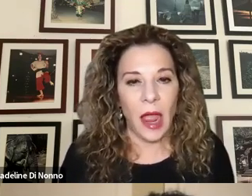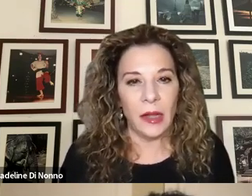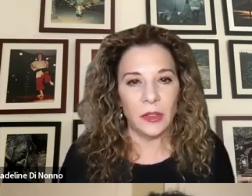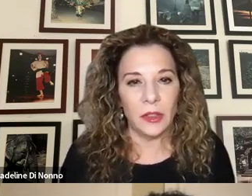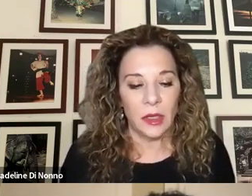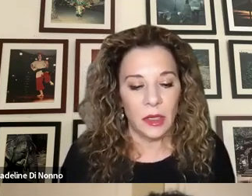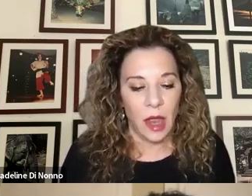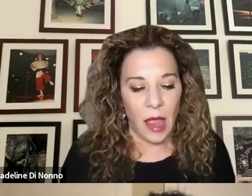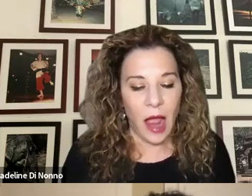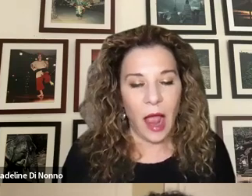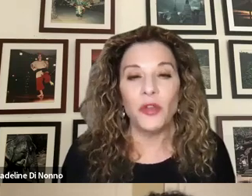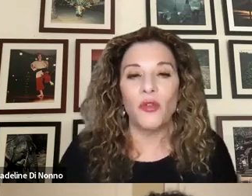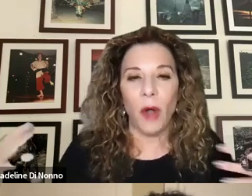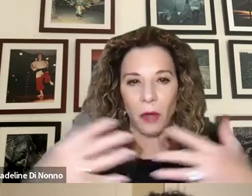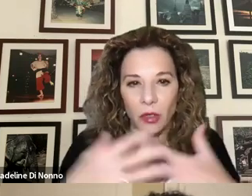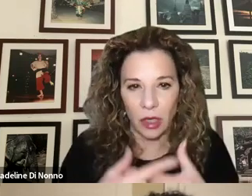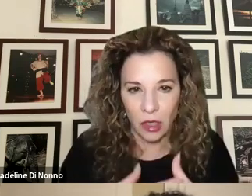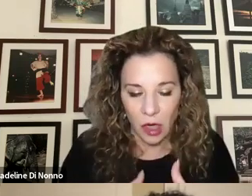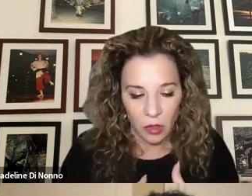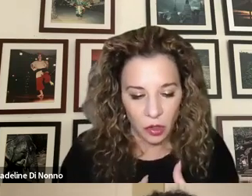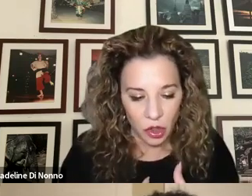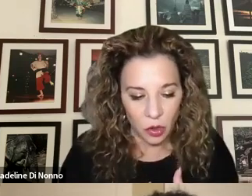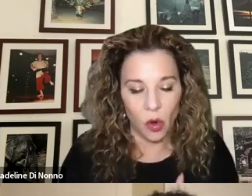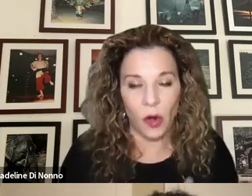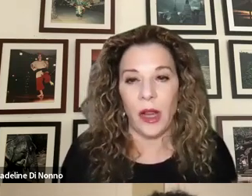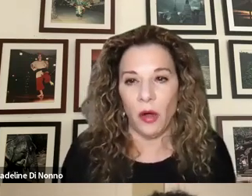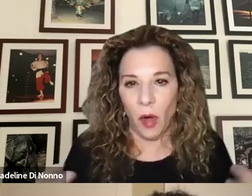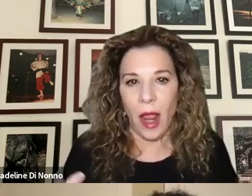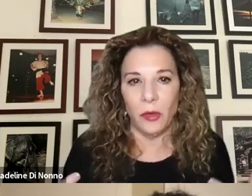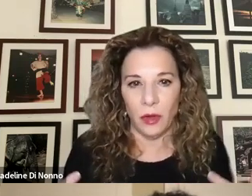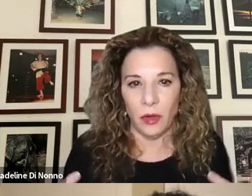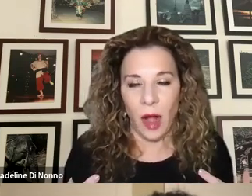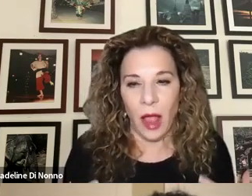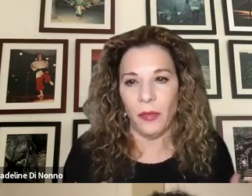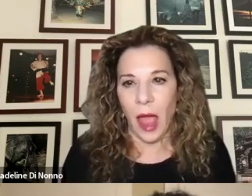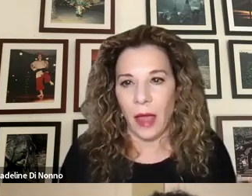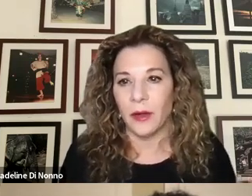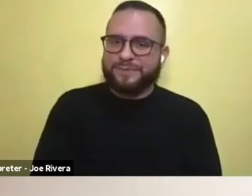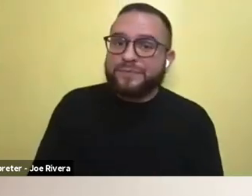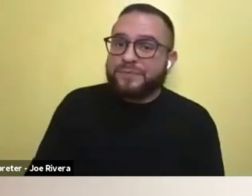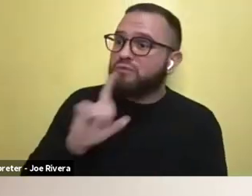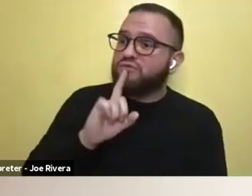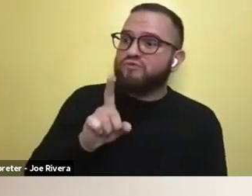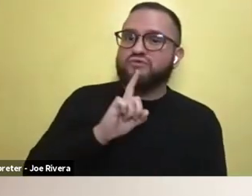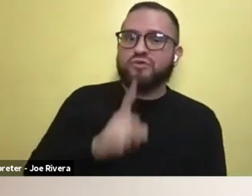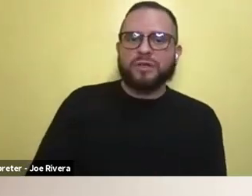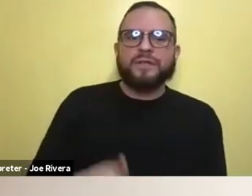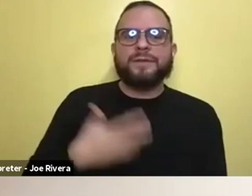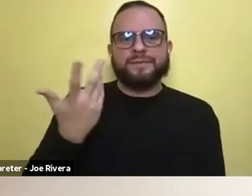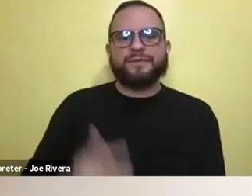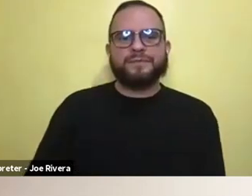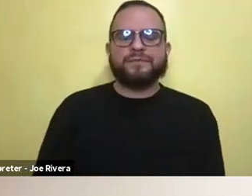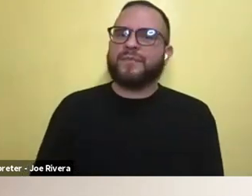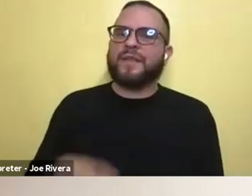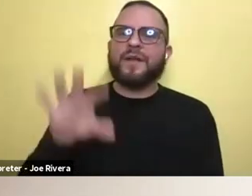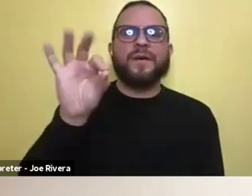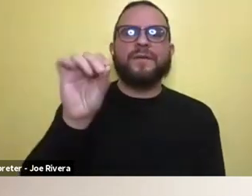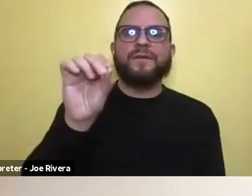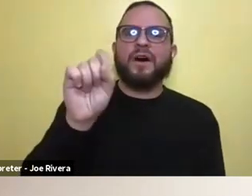and how you grounded the story around that. Yeah, I mean, the foster family